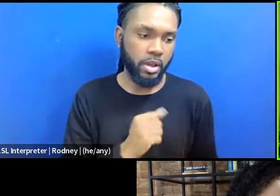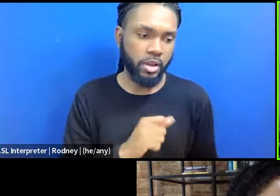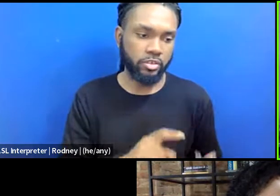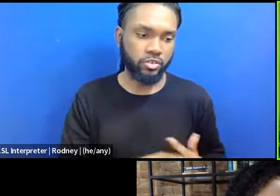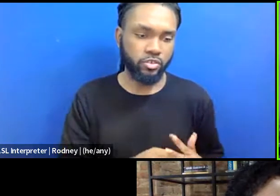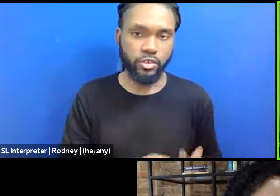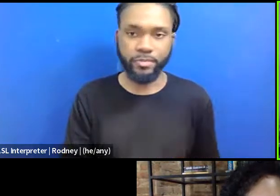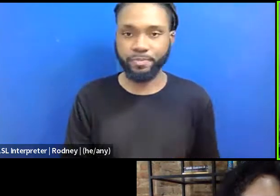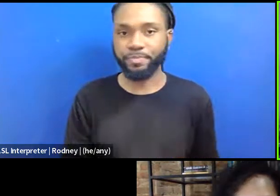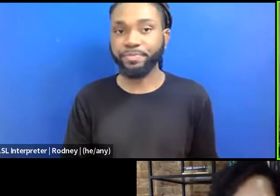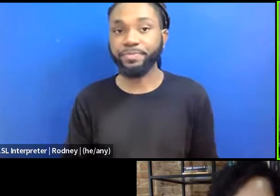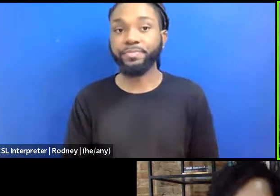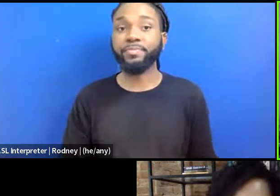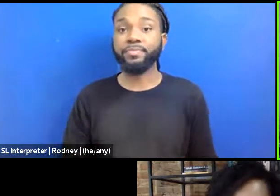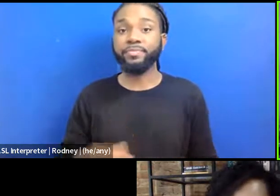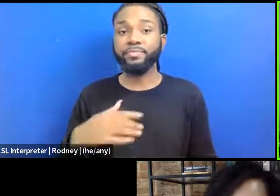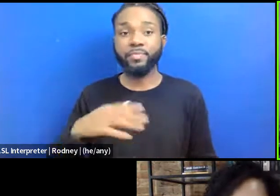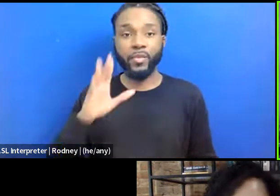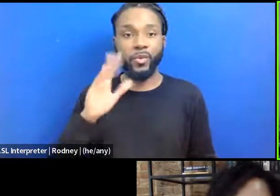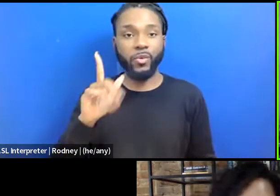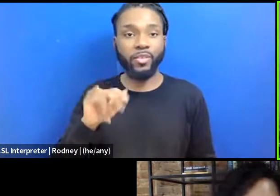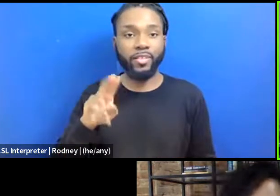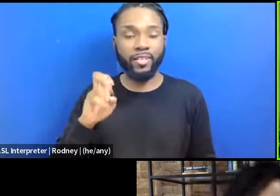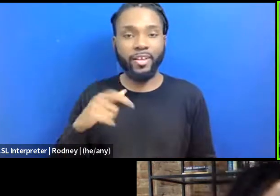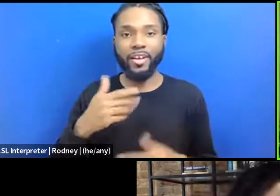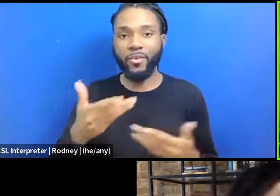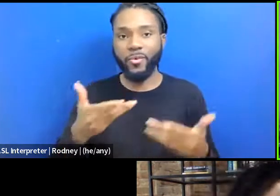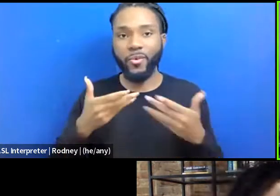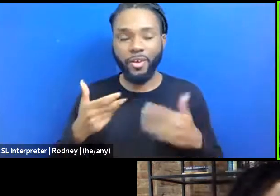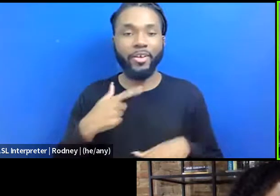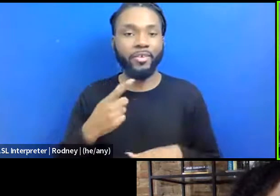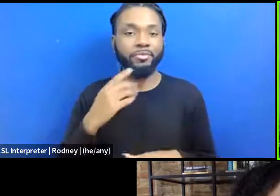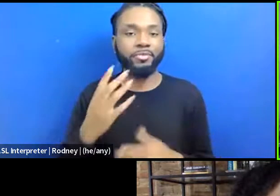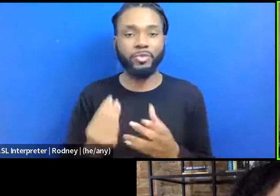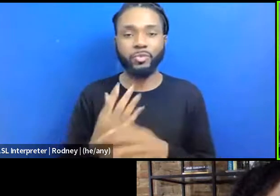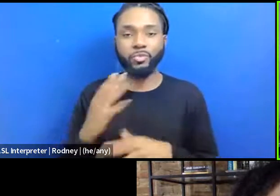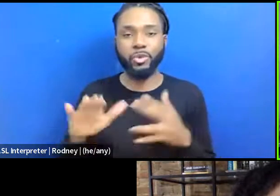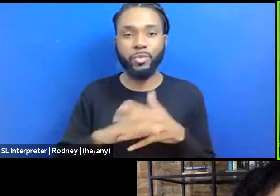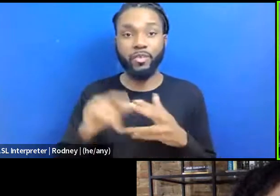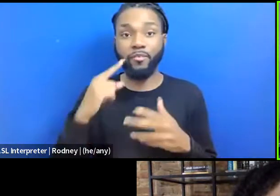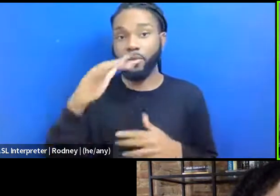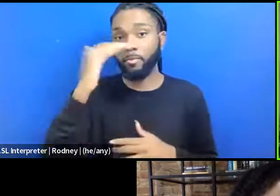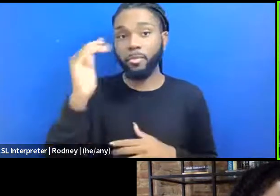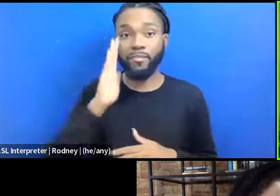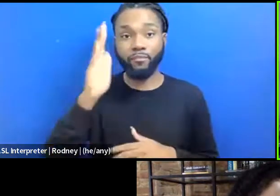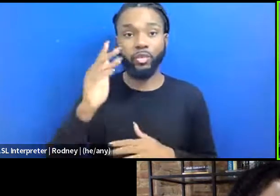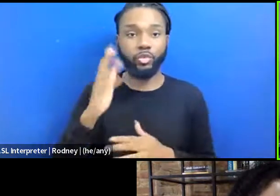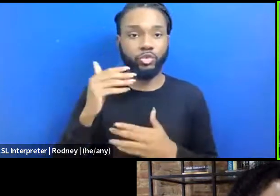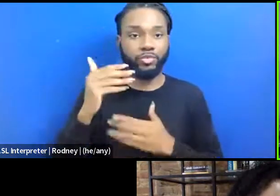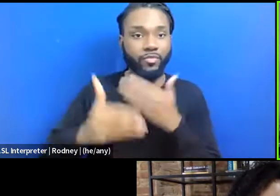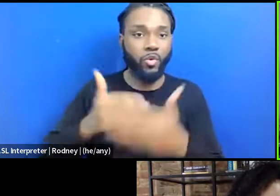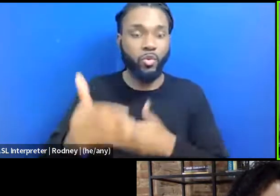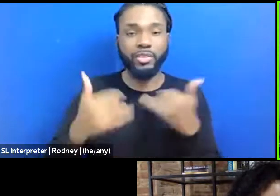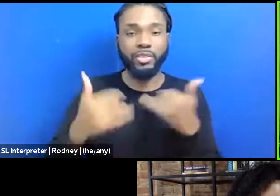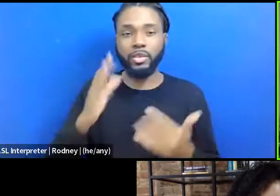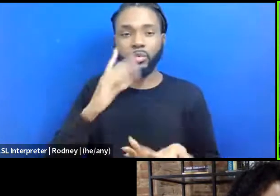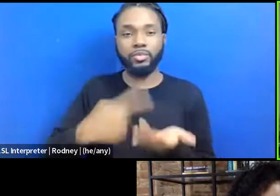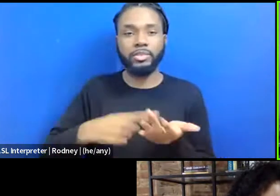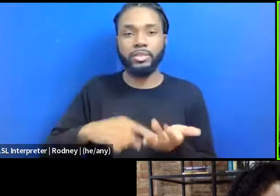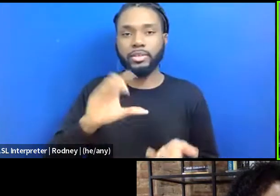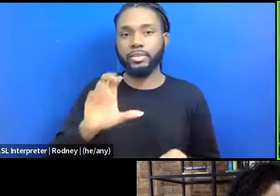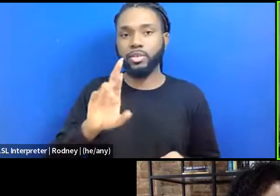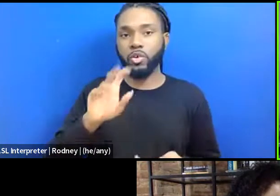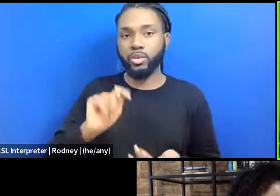for tuning in today to spring breakout for black futures forward. Today we're going to be discussing CRT